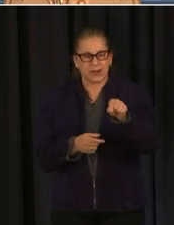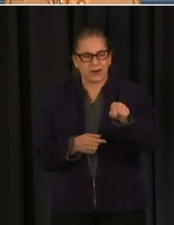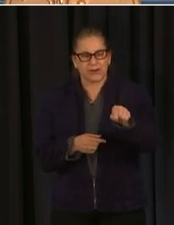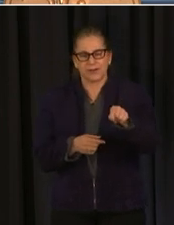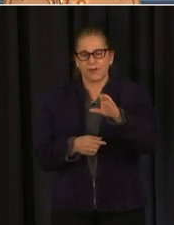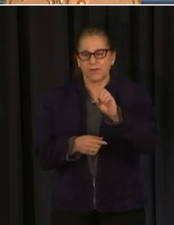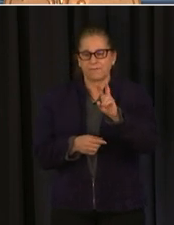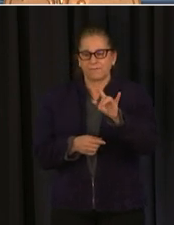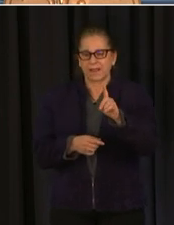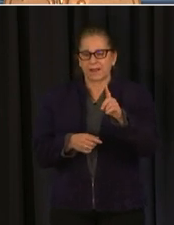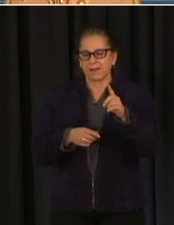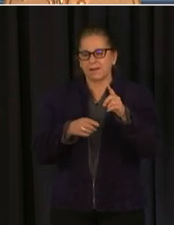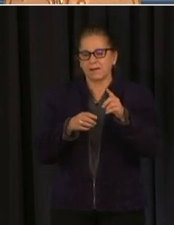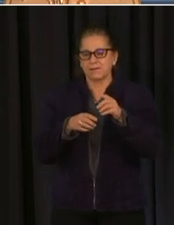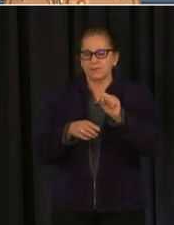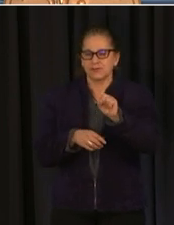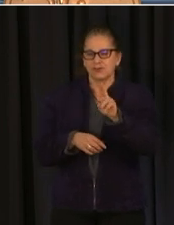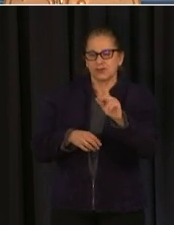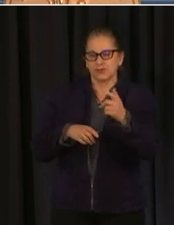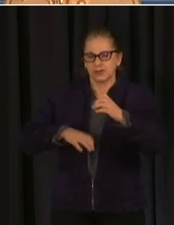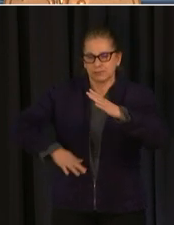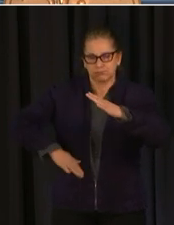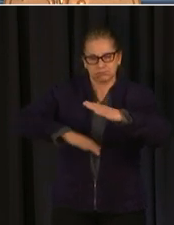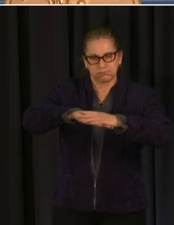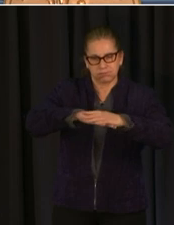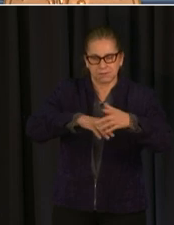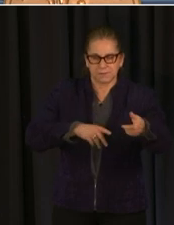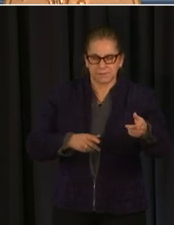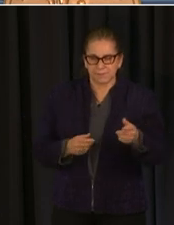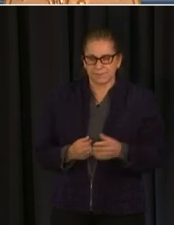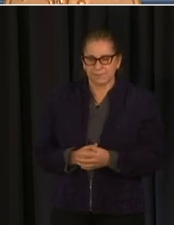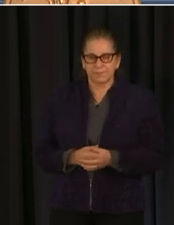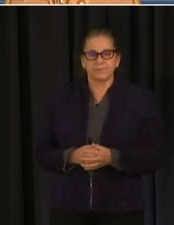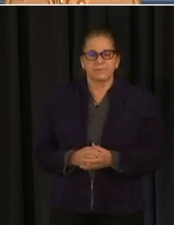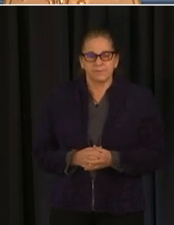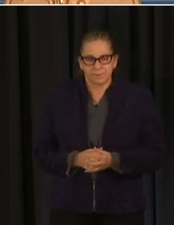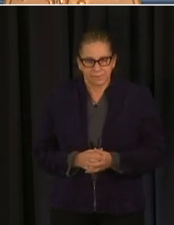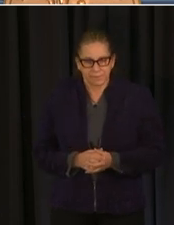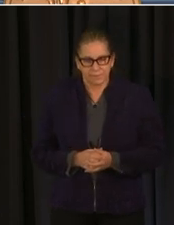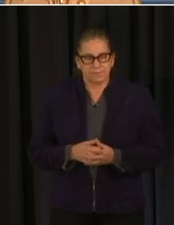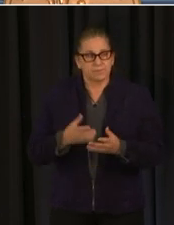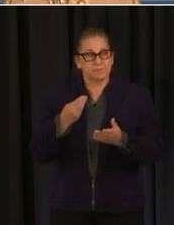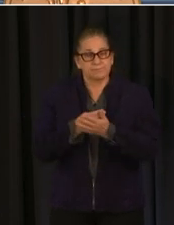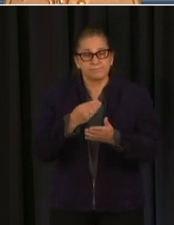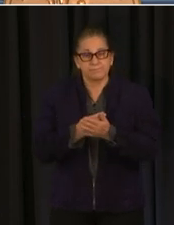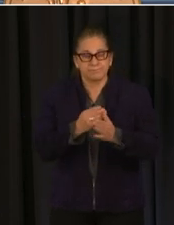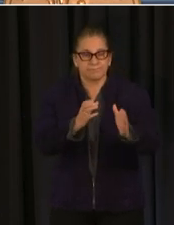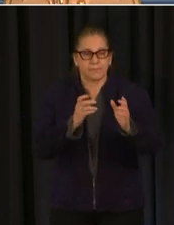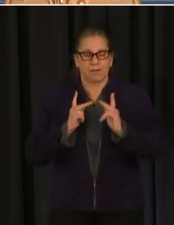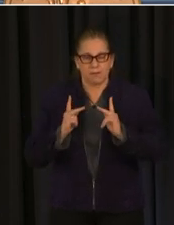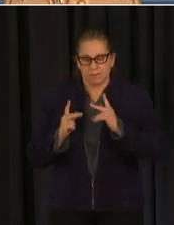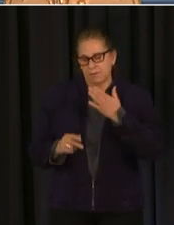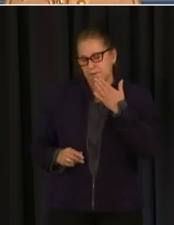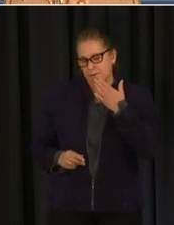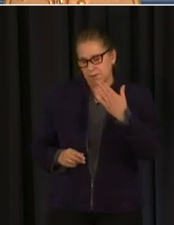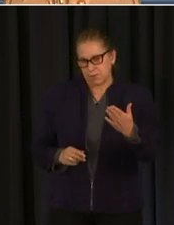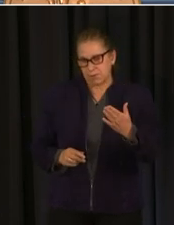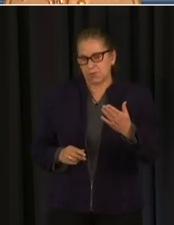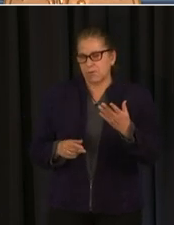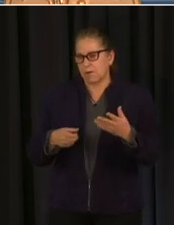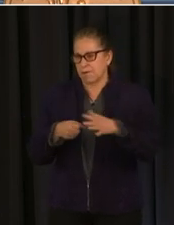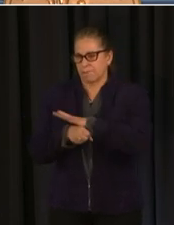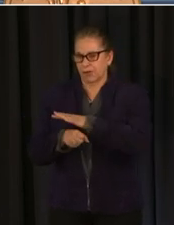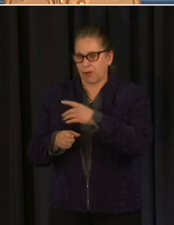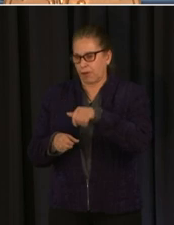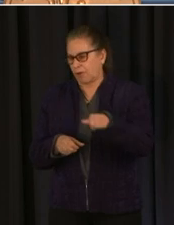and the reimbursements that we will receive um to cover the cost uh and uh we are also